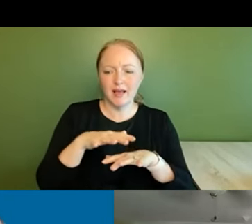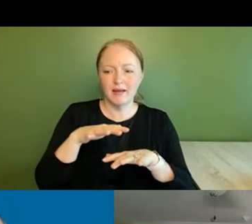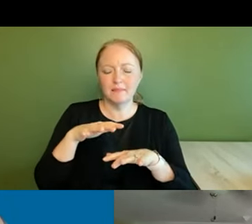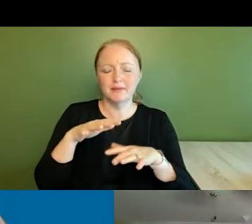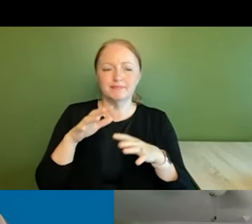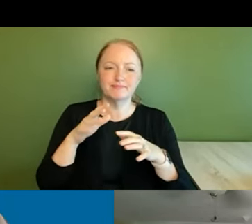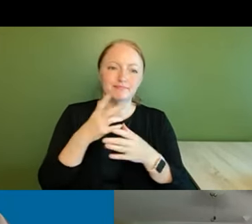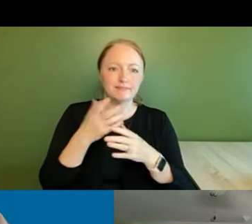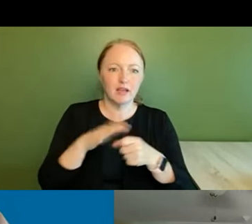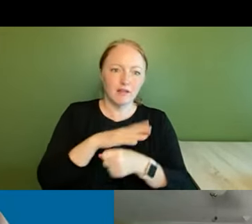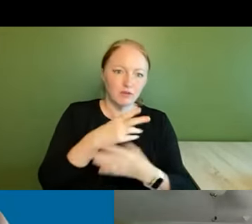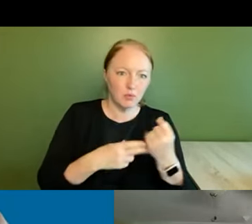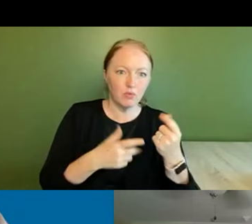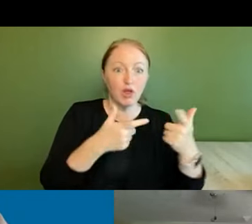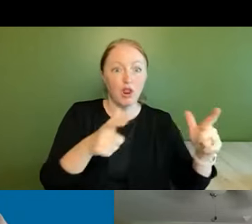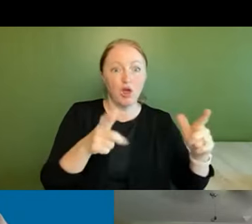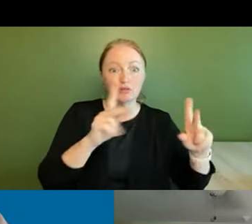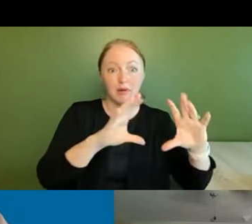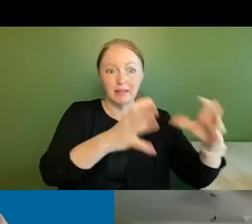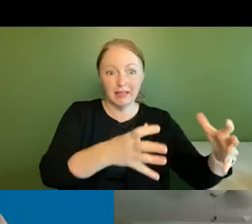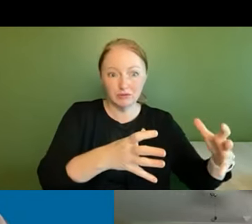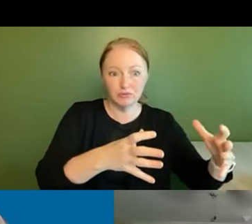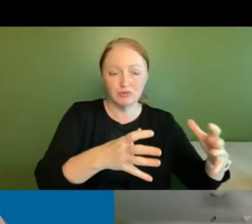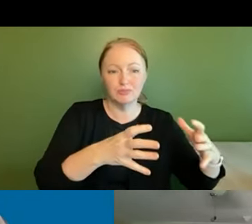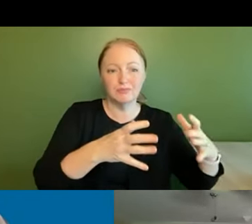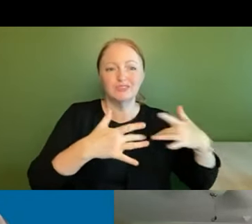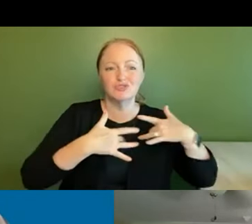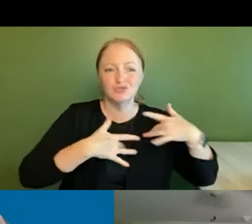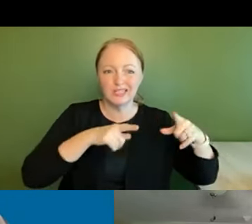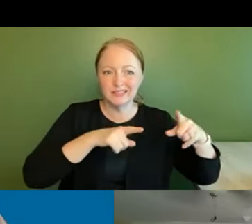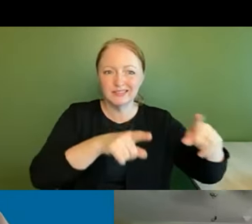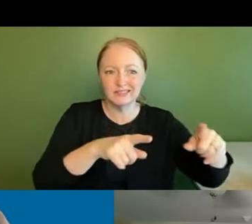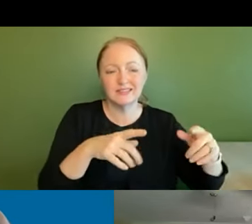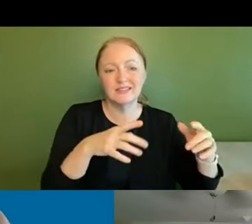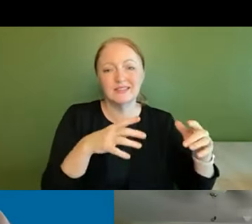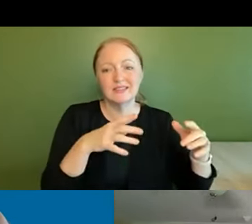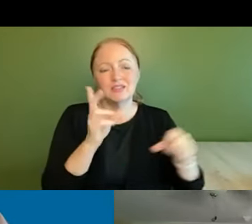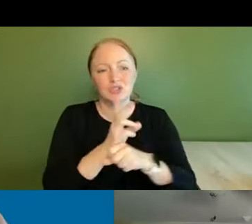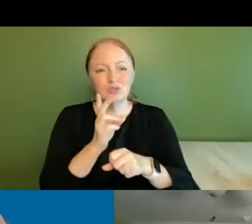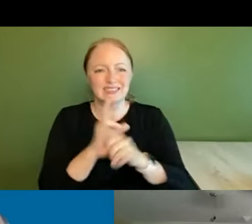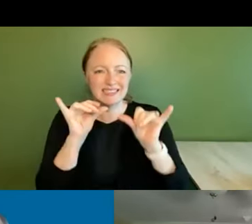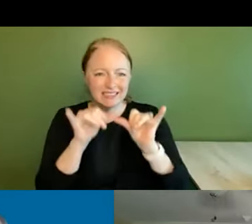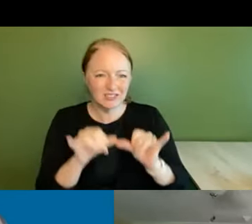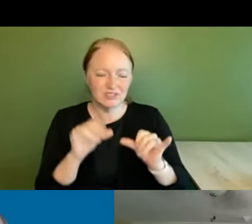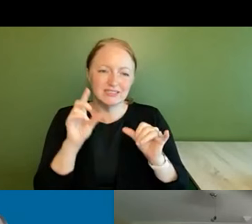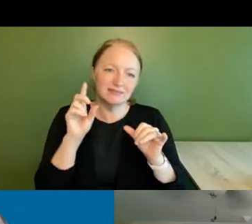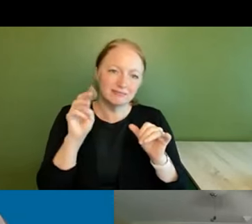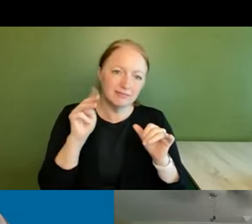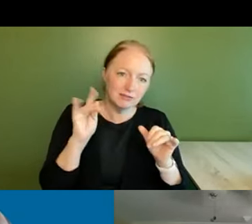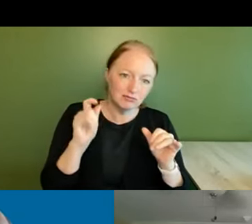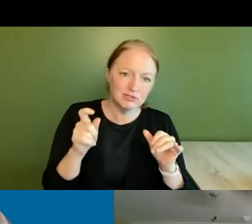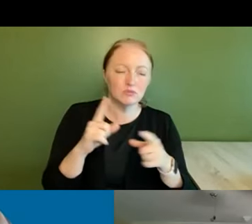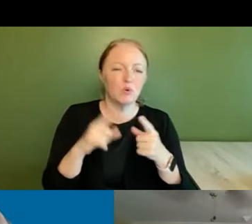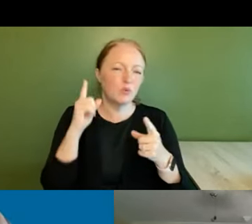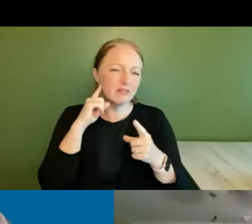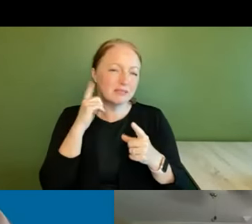cover both very large population-based trends and in using indices metrics like we've been hearing